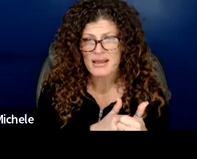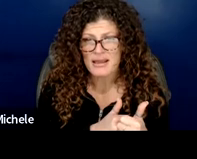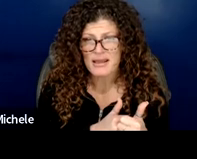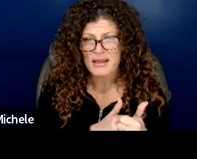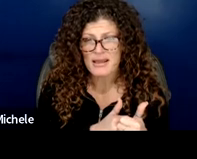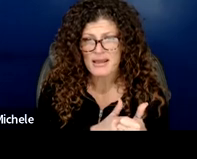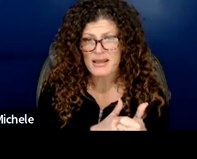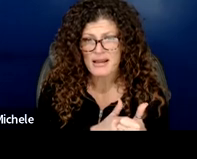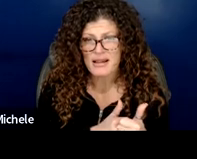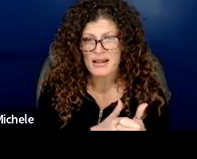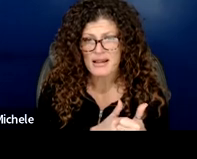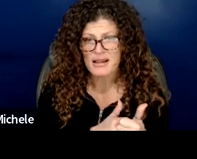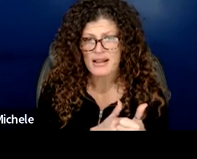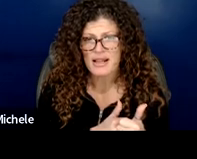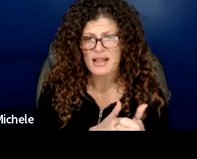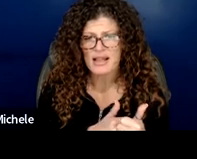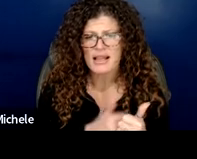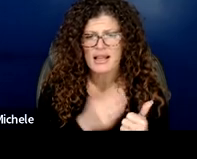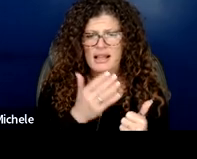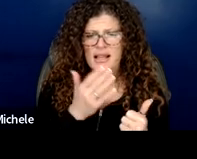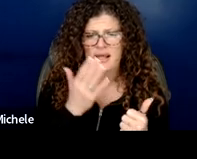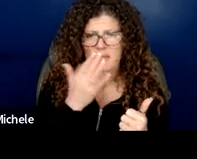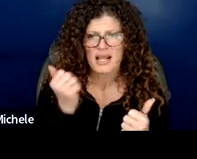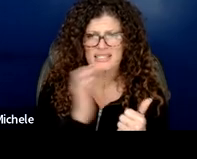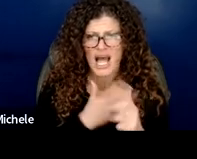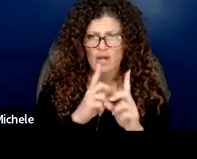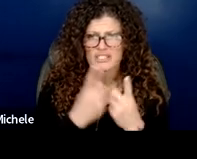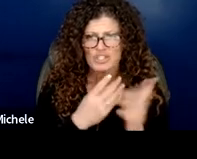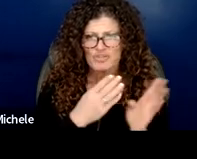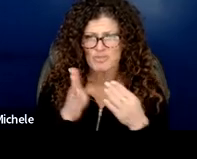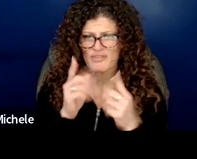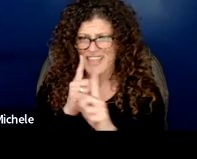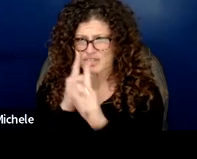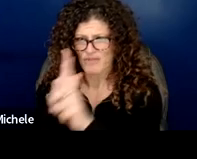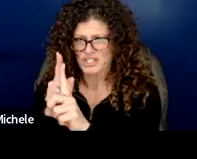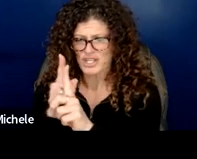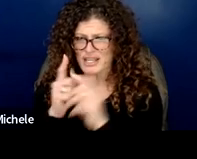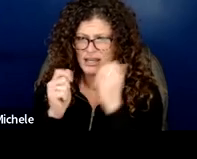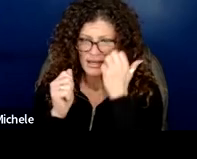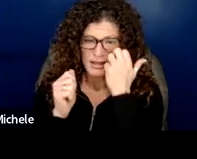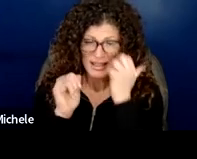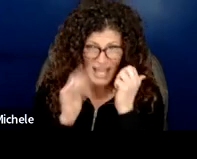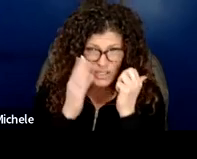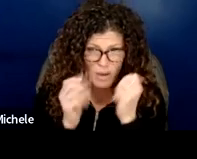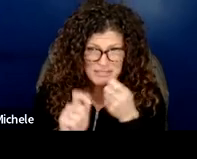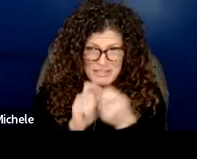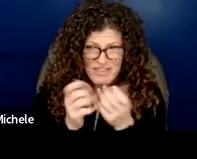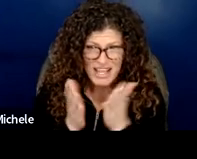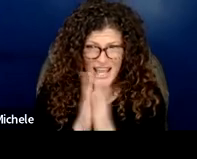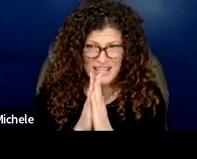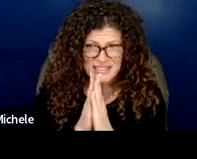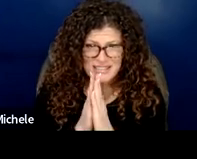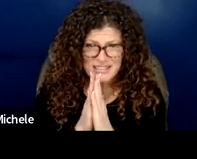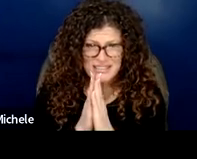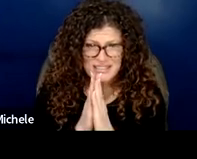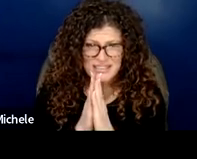our district direction our district is moving in already is that why specific like acts wouldn't be in there am i understanding